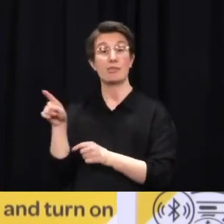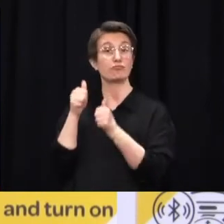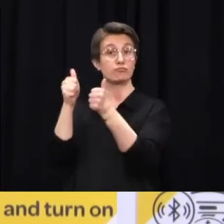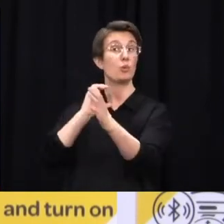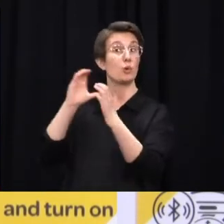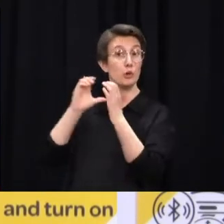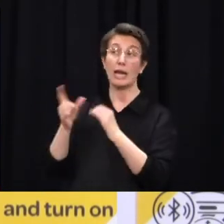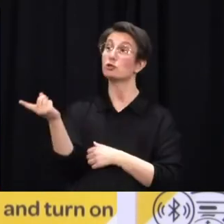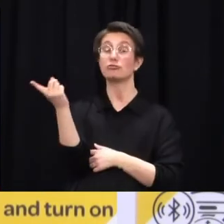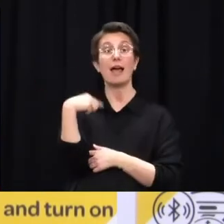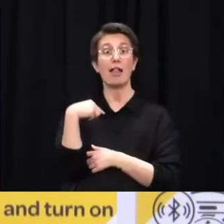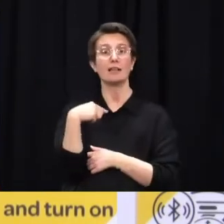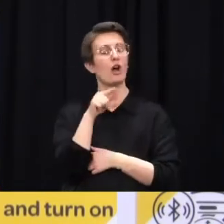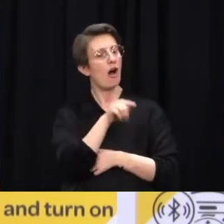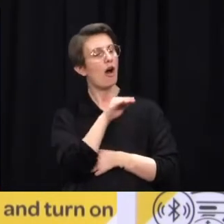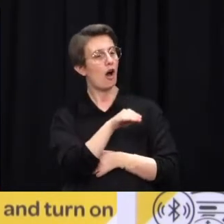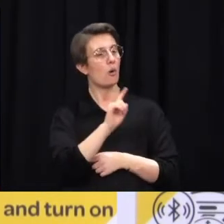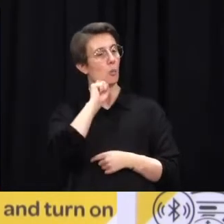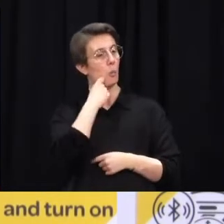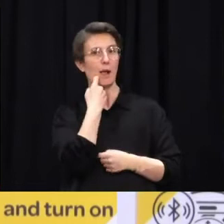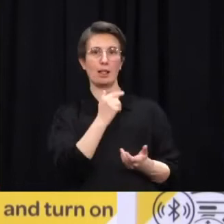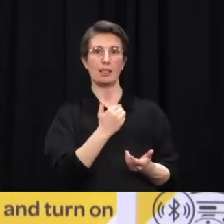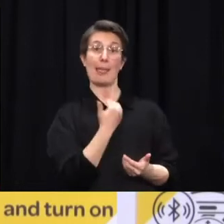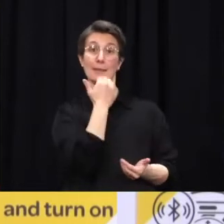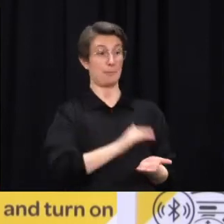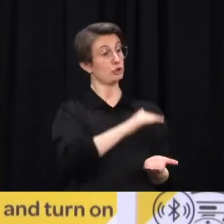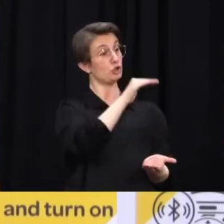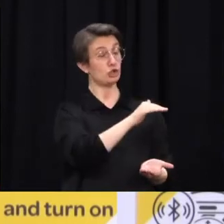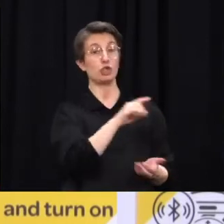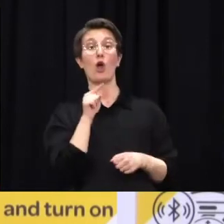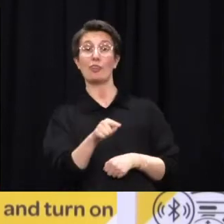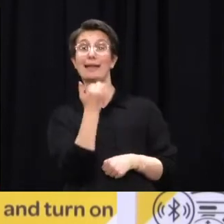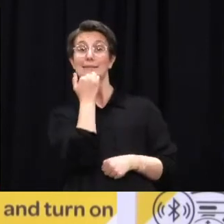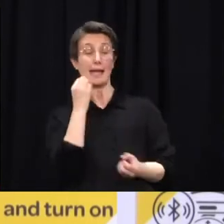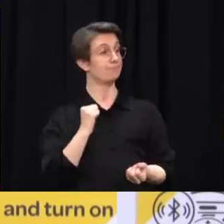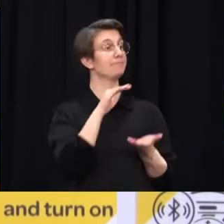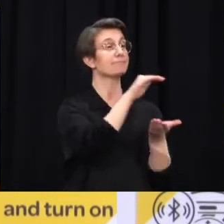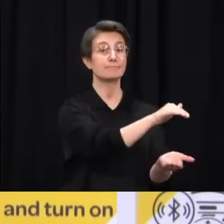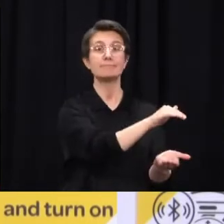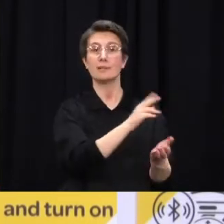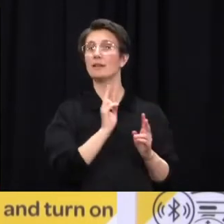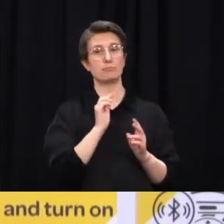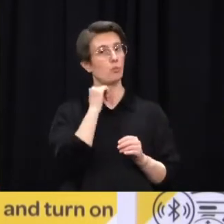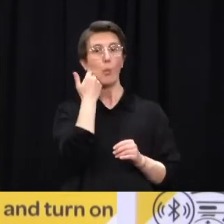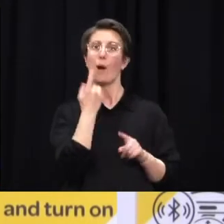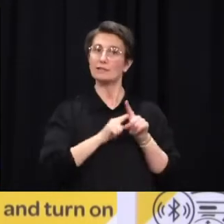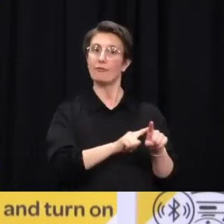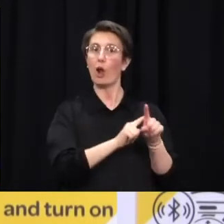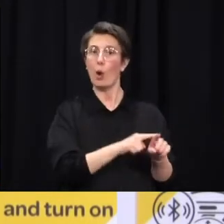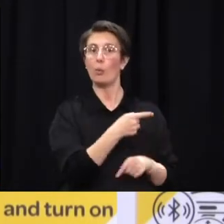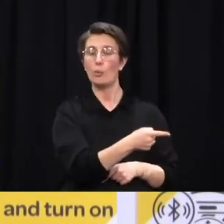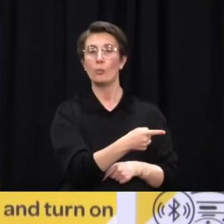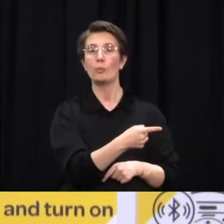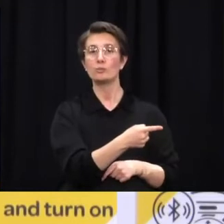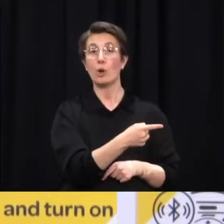expectations that they've set. So if they've told us they're going to deliver a certain amount of vaccines, they've generally over delivered on that. So they've been very good to work with in that regard. They've not